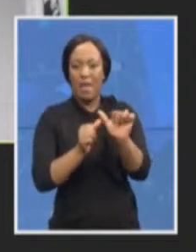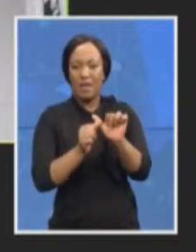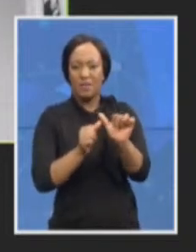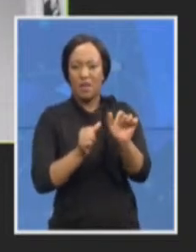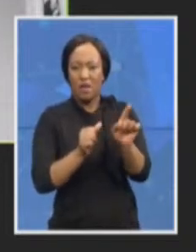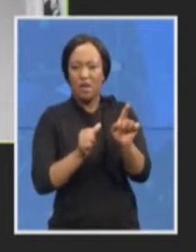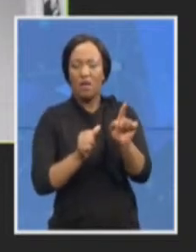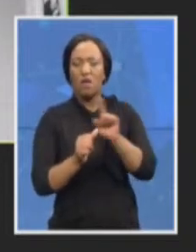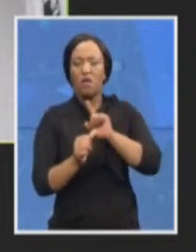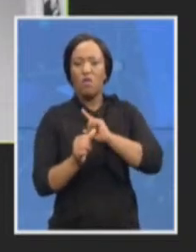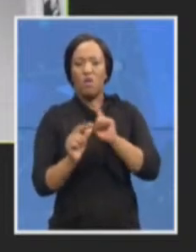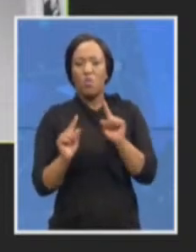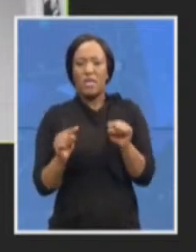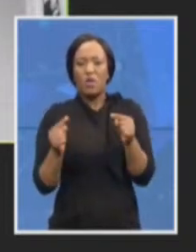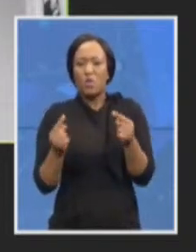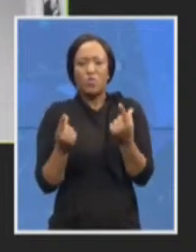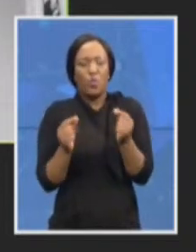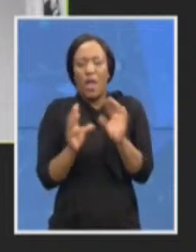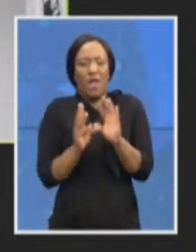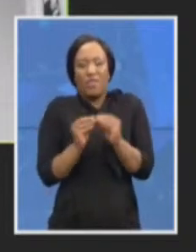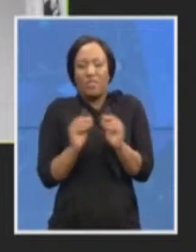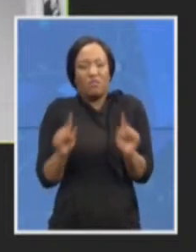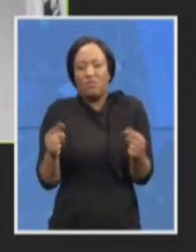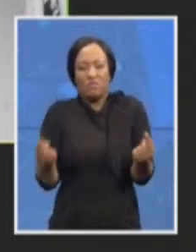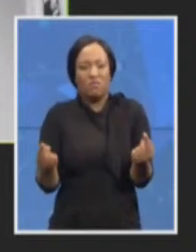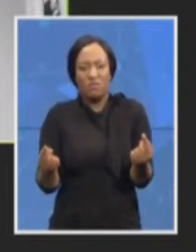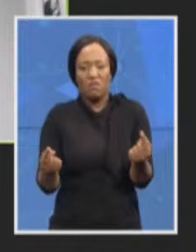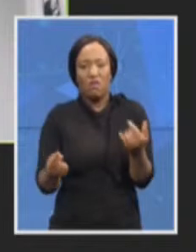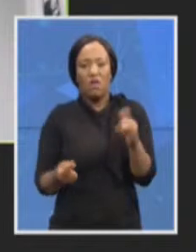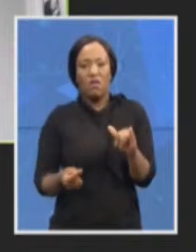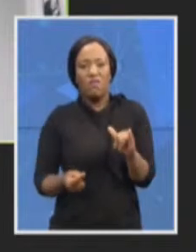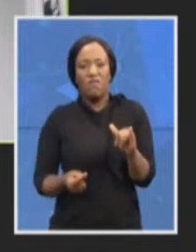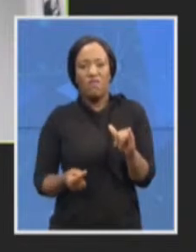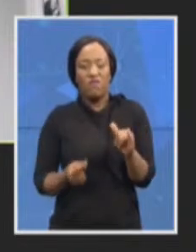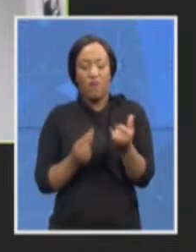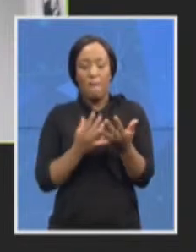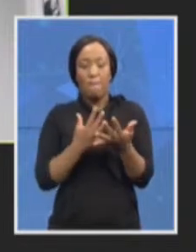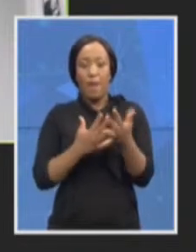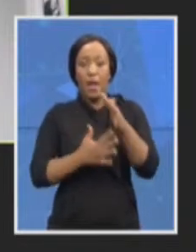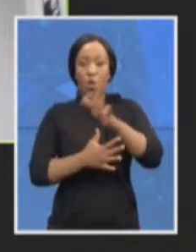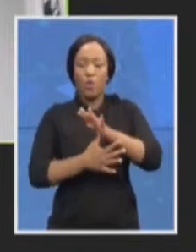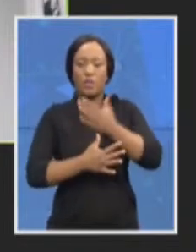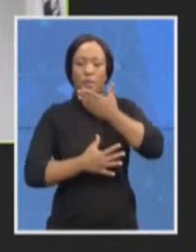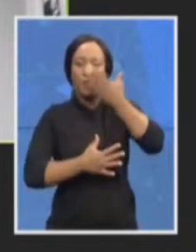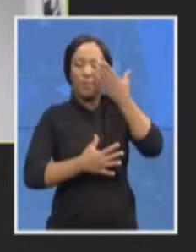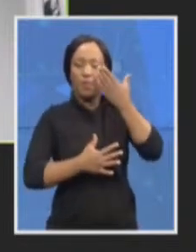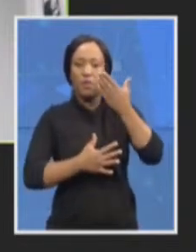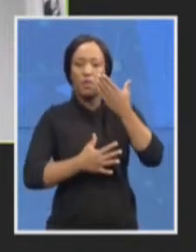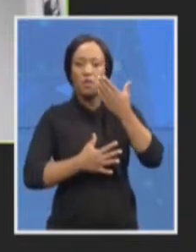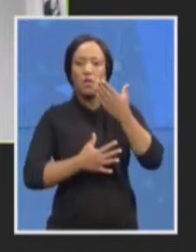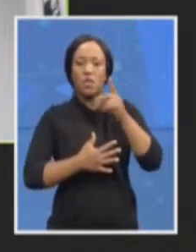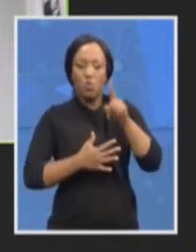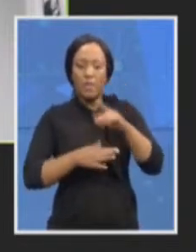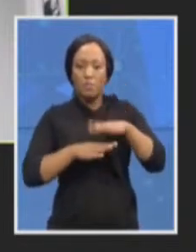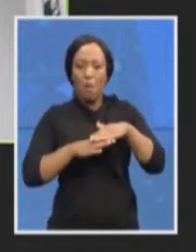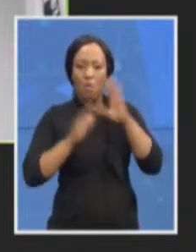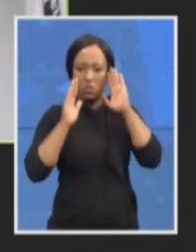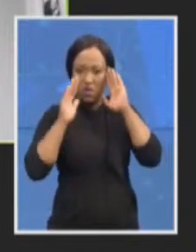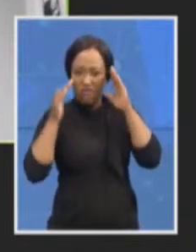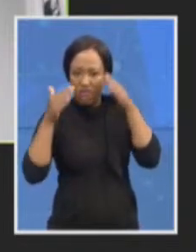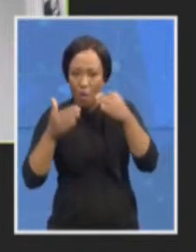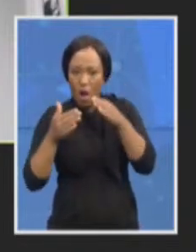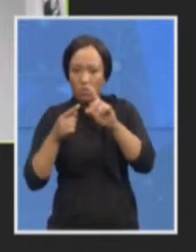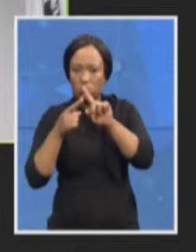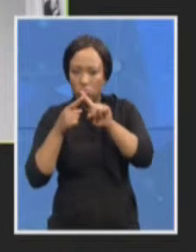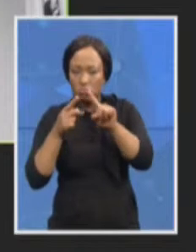So if you do not have clear priorities and you're very, very focused on what we do, it's going to be difficult. So I'd say